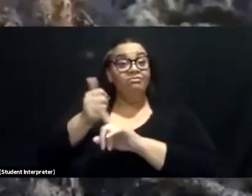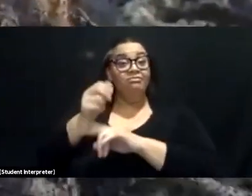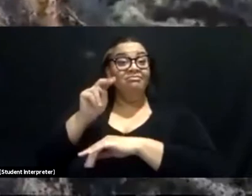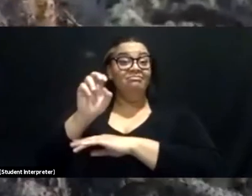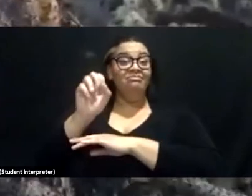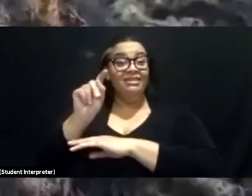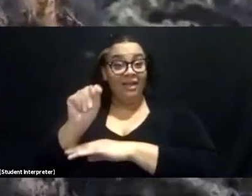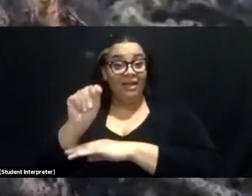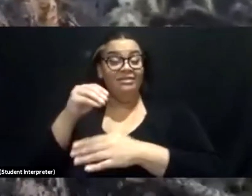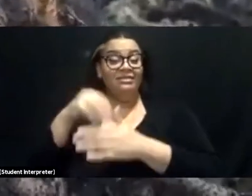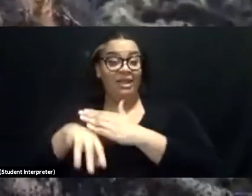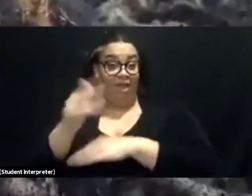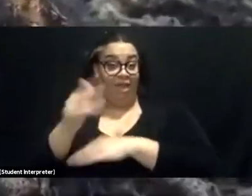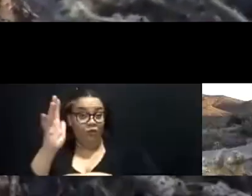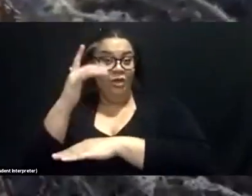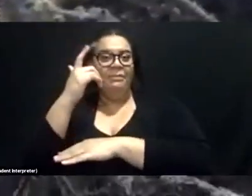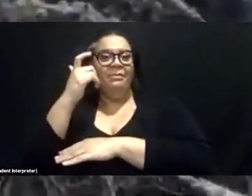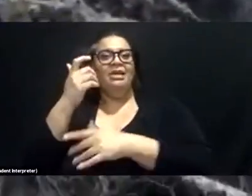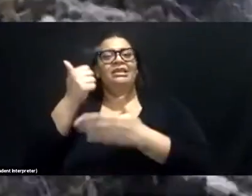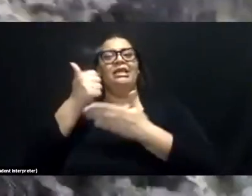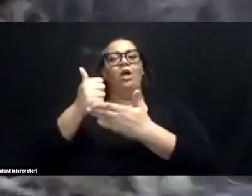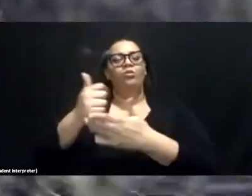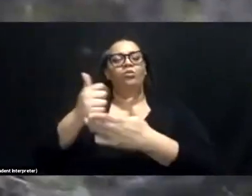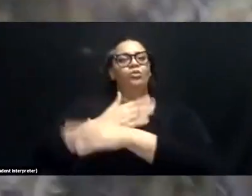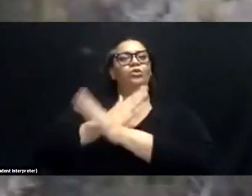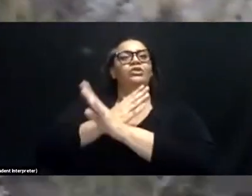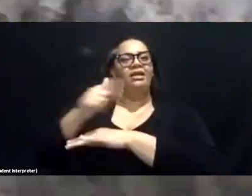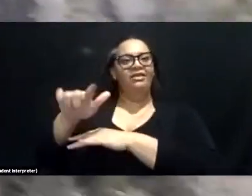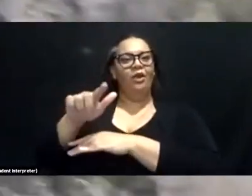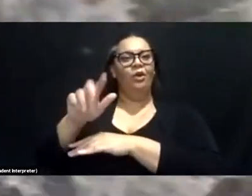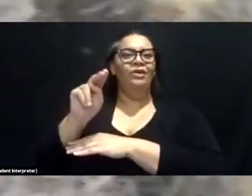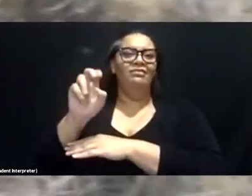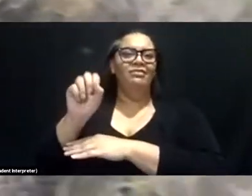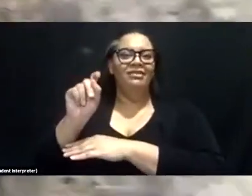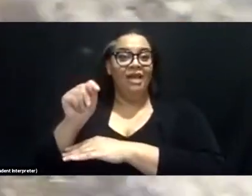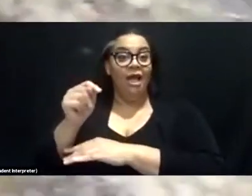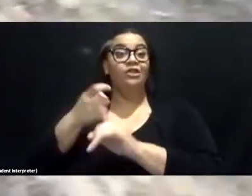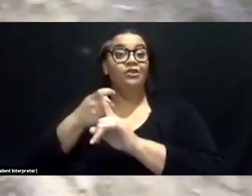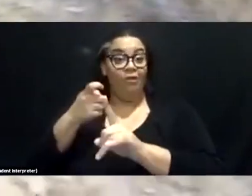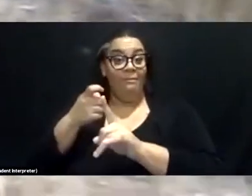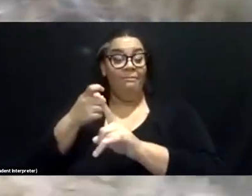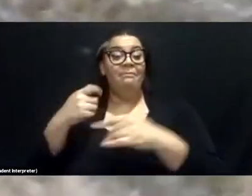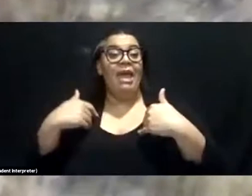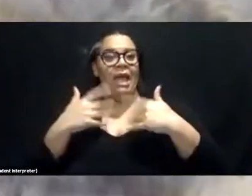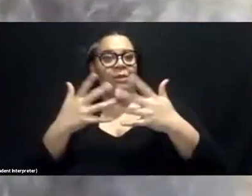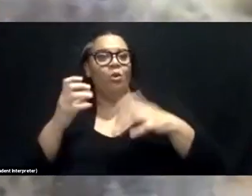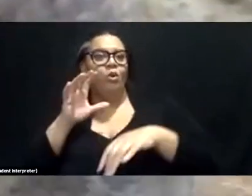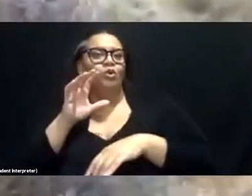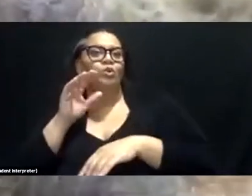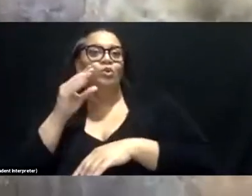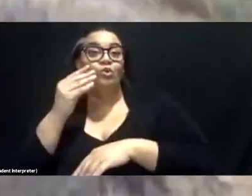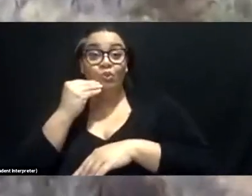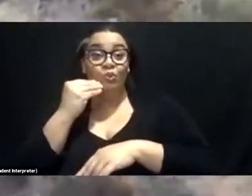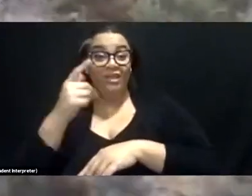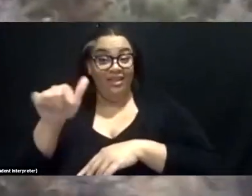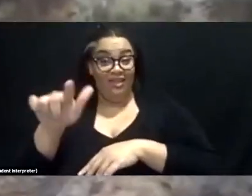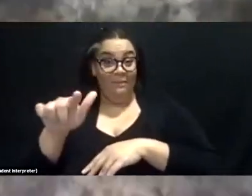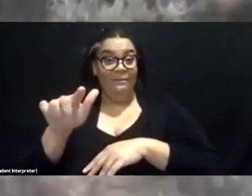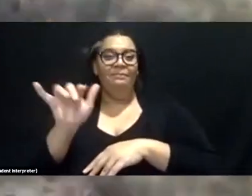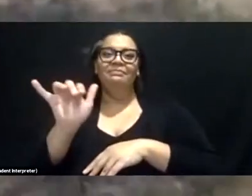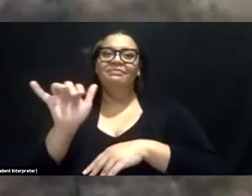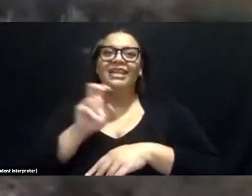eggs from animals that want to eat them, like snakes. So we do have several species of